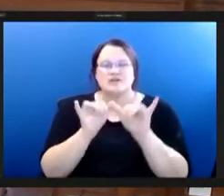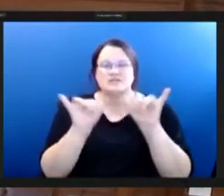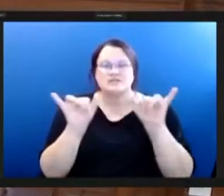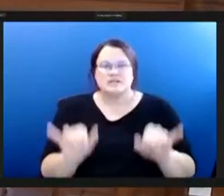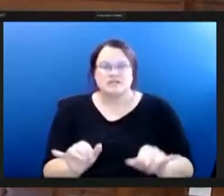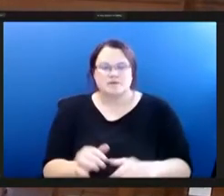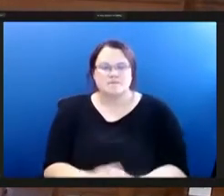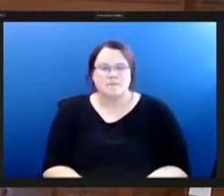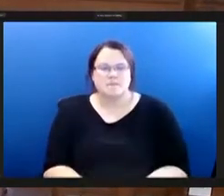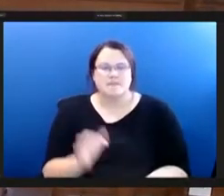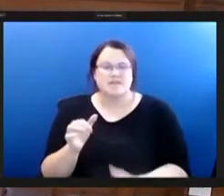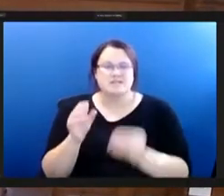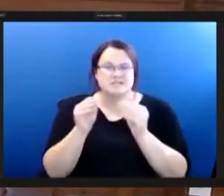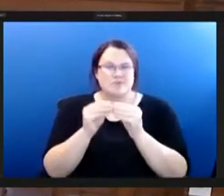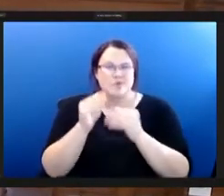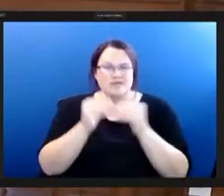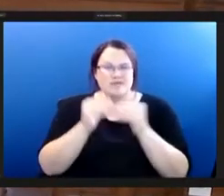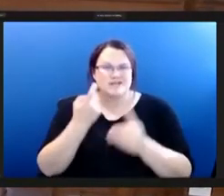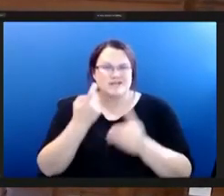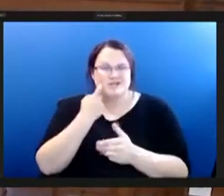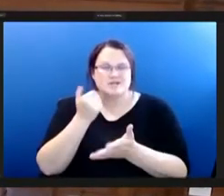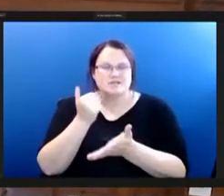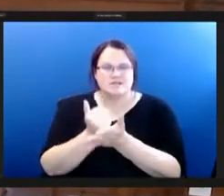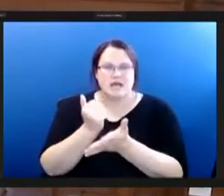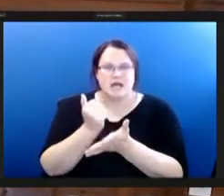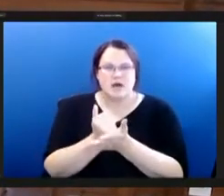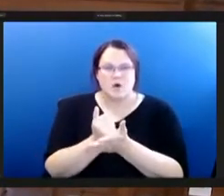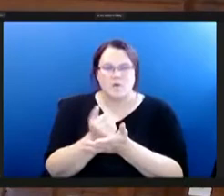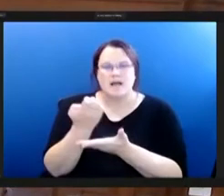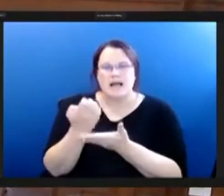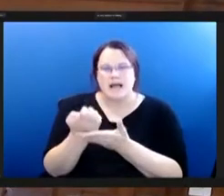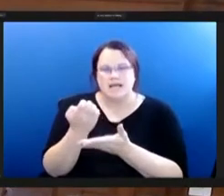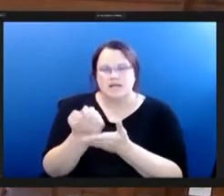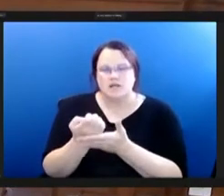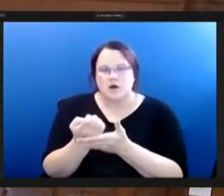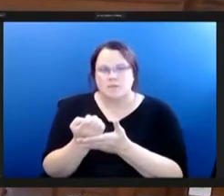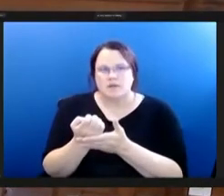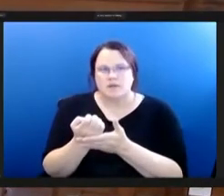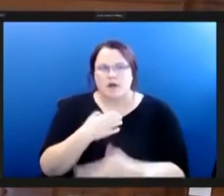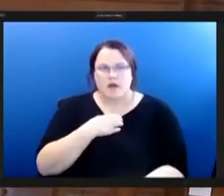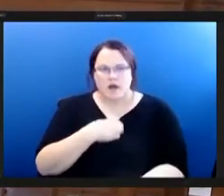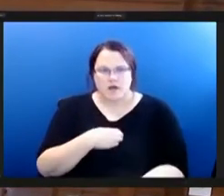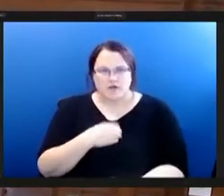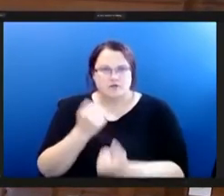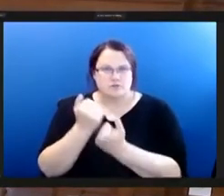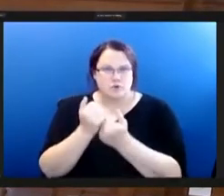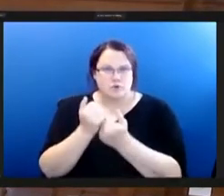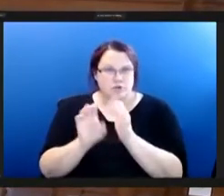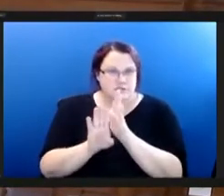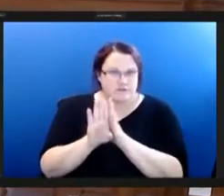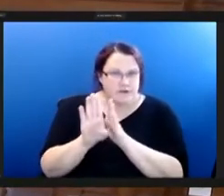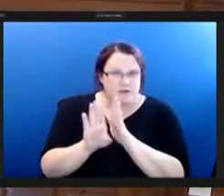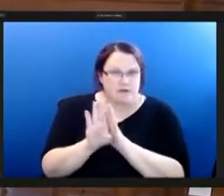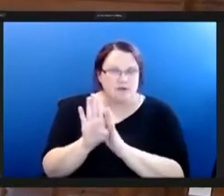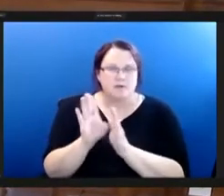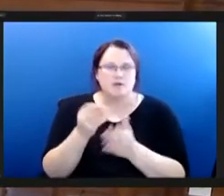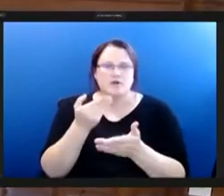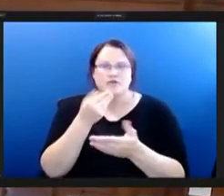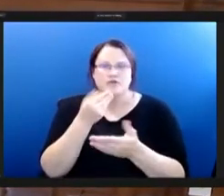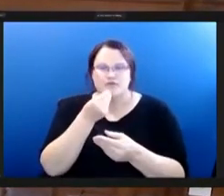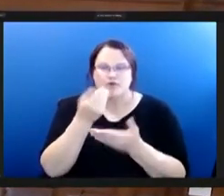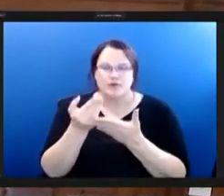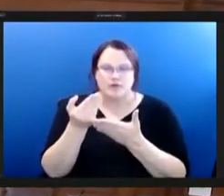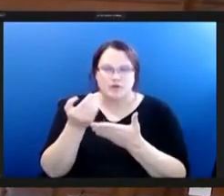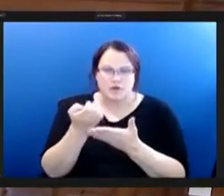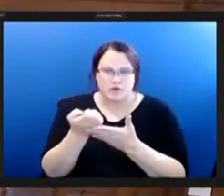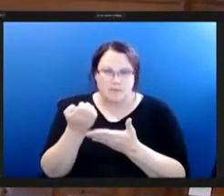more than just alleviate the human and economic toll of hunger it supports the development of a robust food economy that benefits